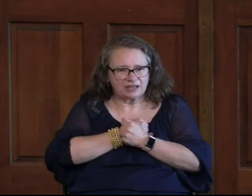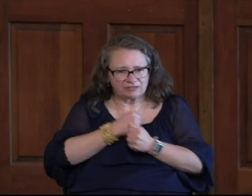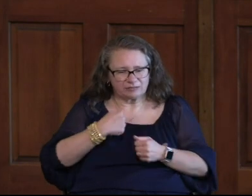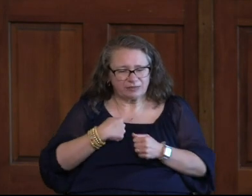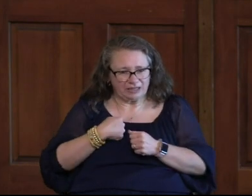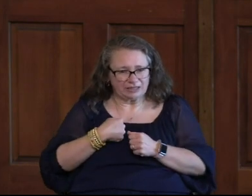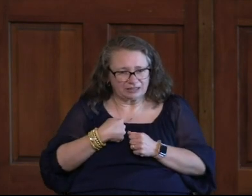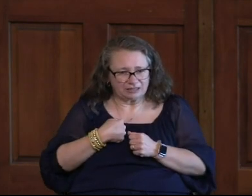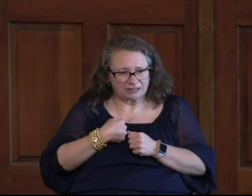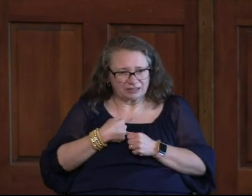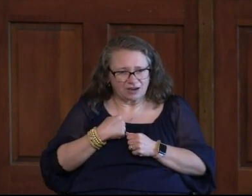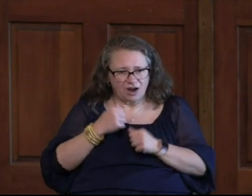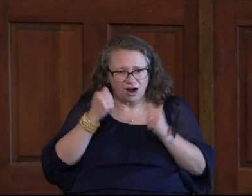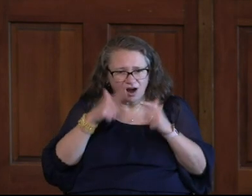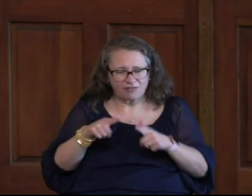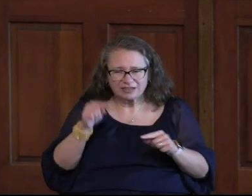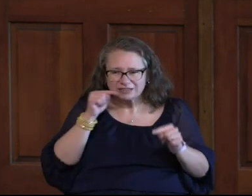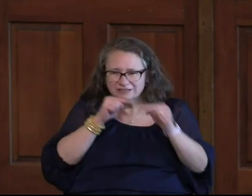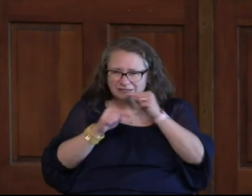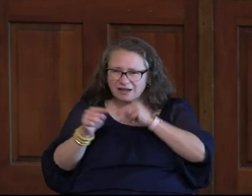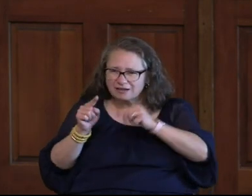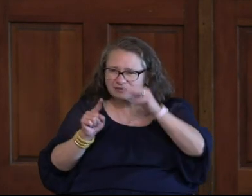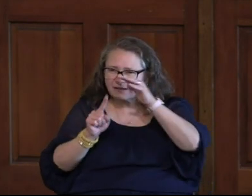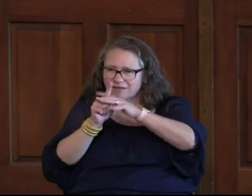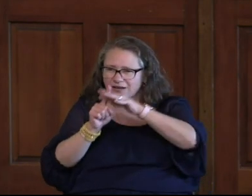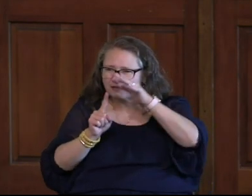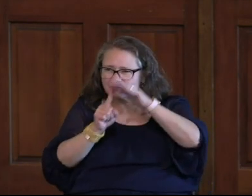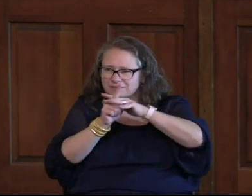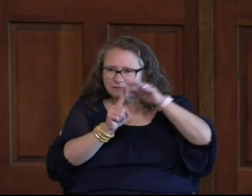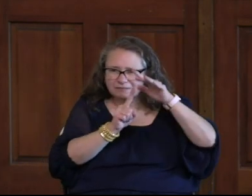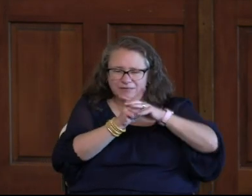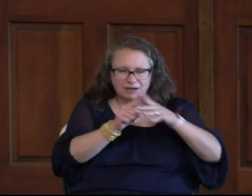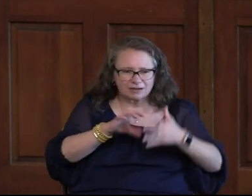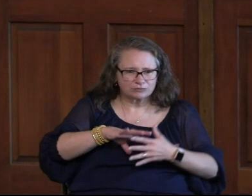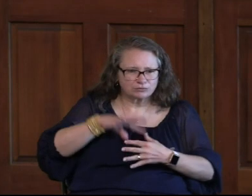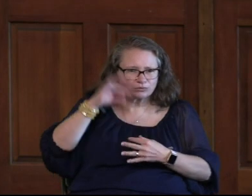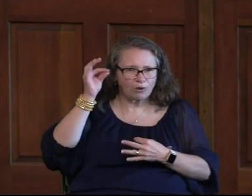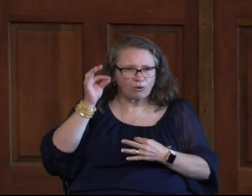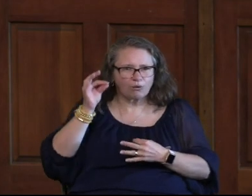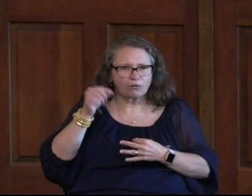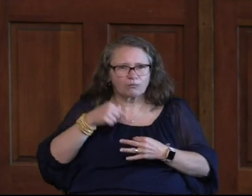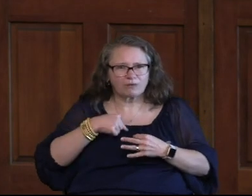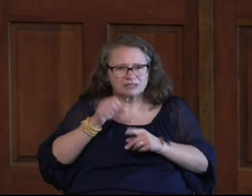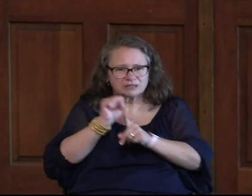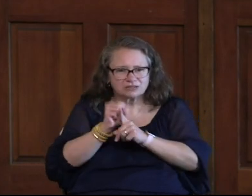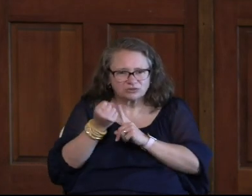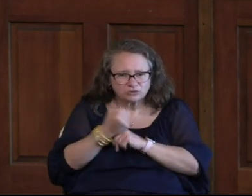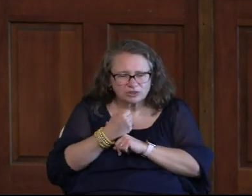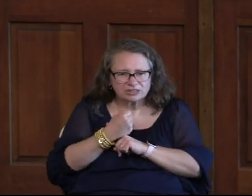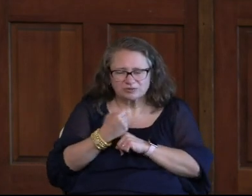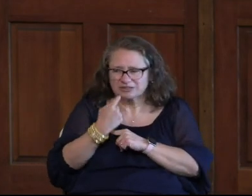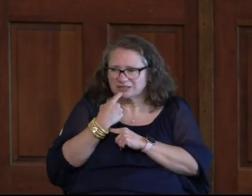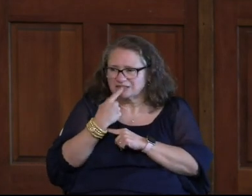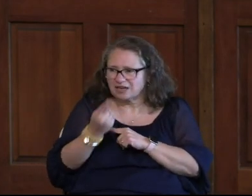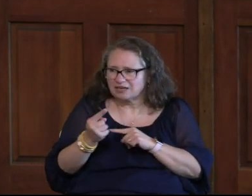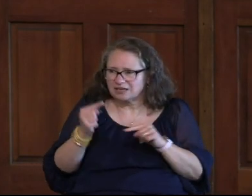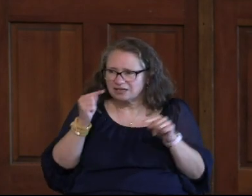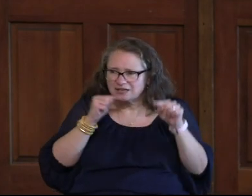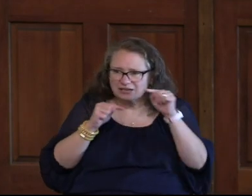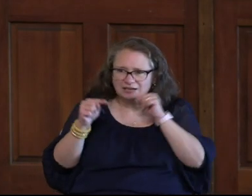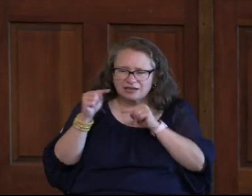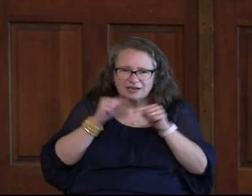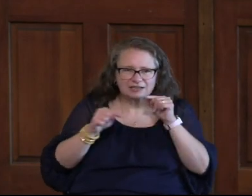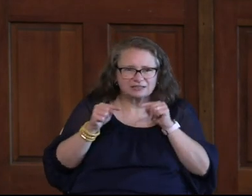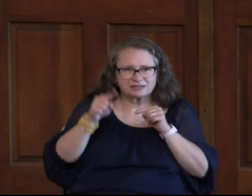me. She said, I really, all these lies started to kind of flood into my soul. My circumstances seem to be telling these lies